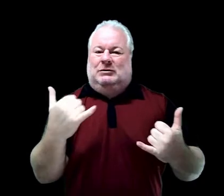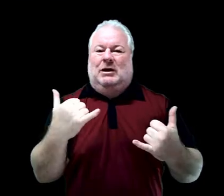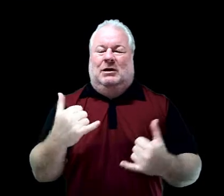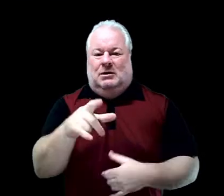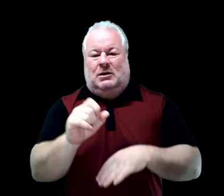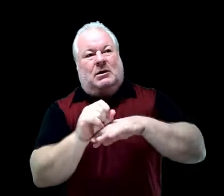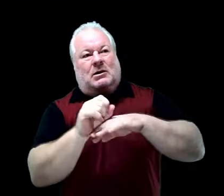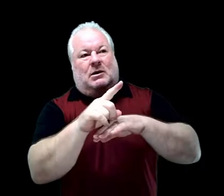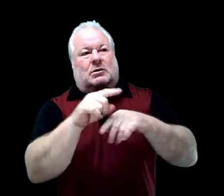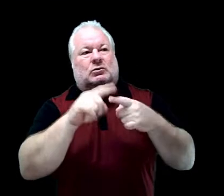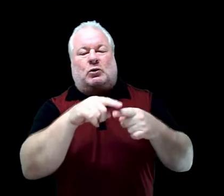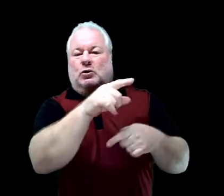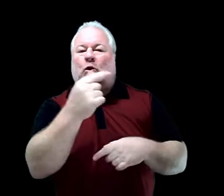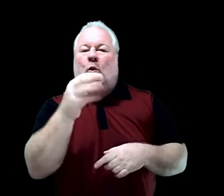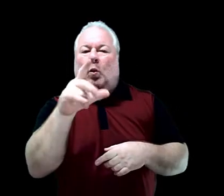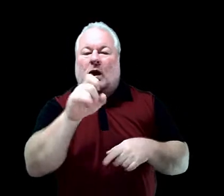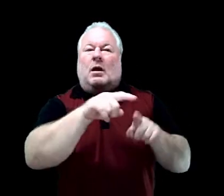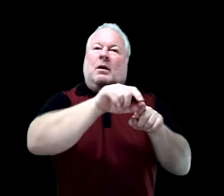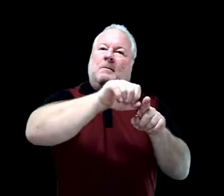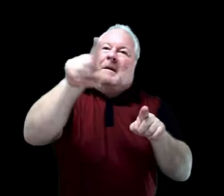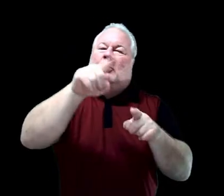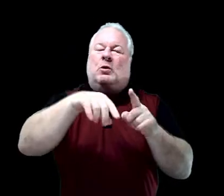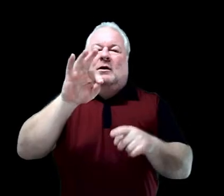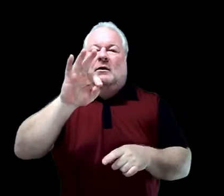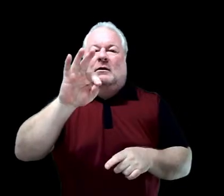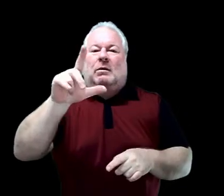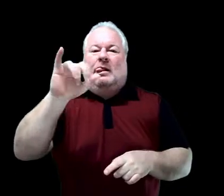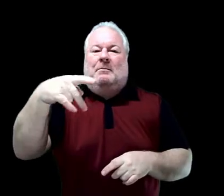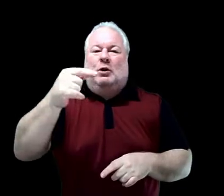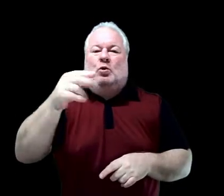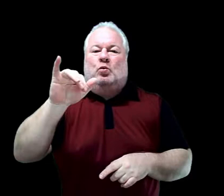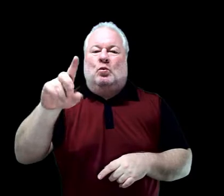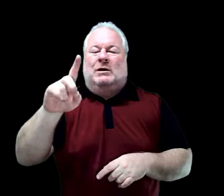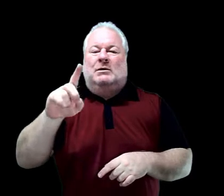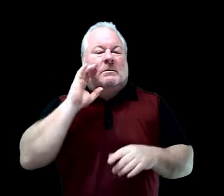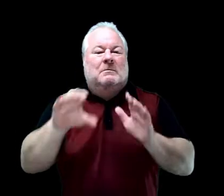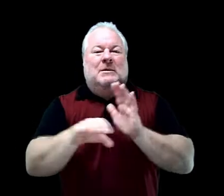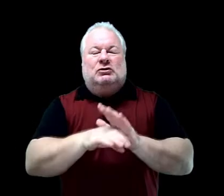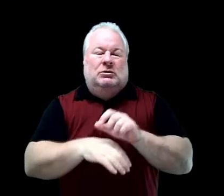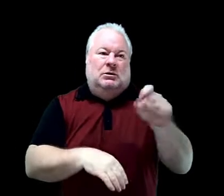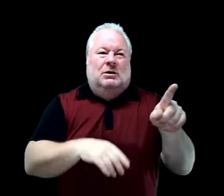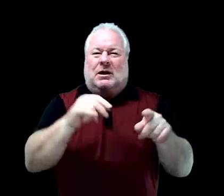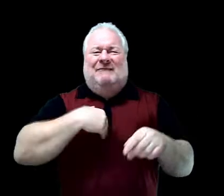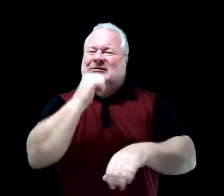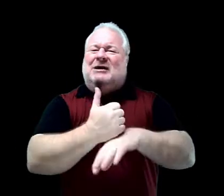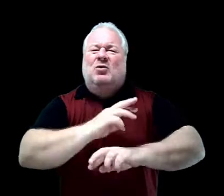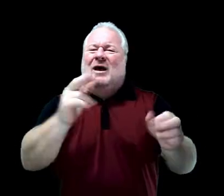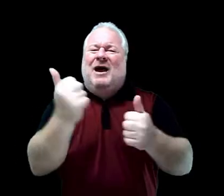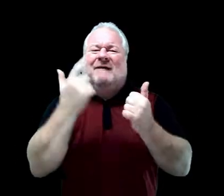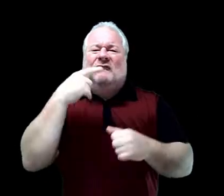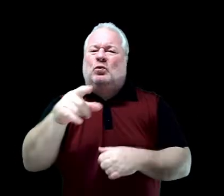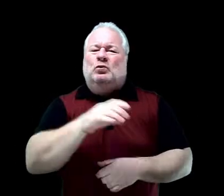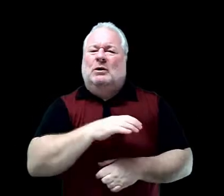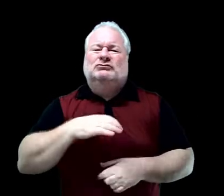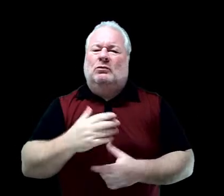onto Flipgrid and your picture with our Google Classroom that we have set up just for